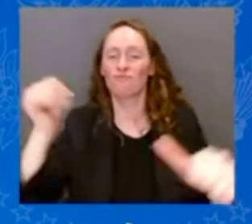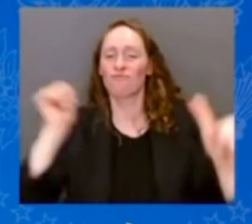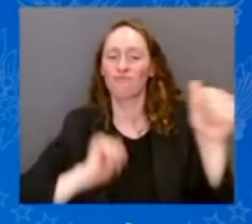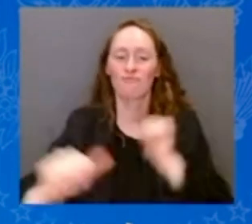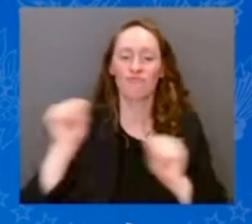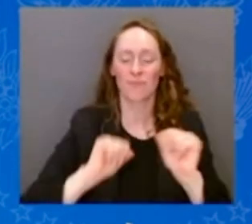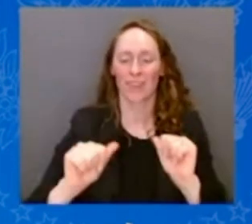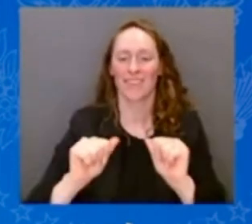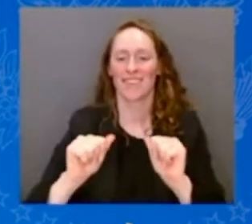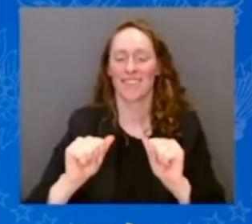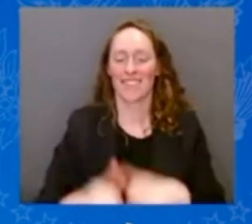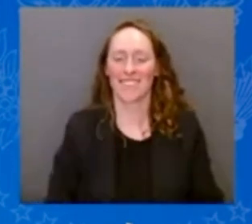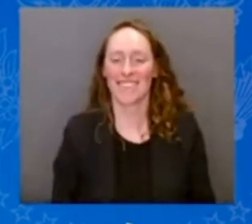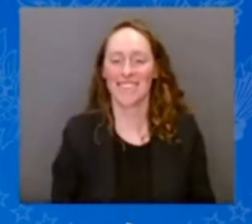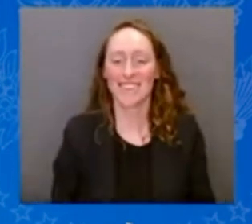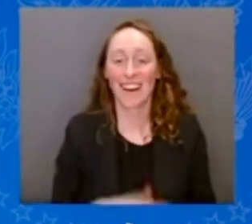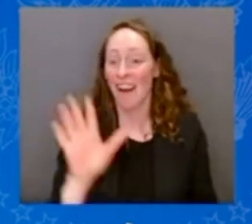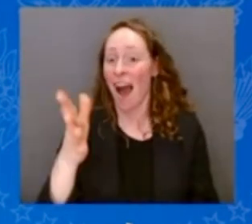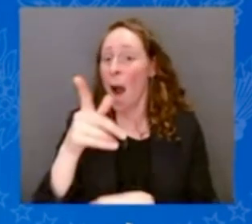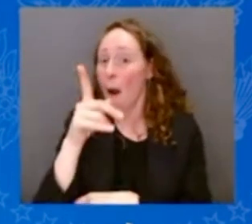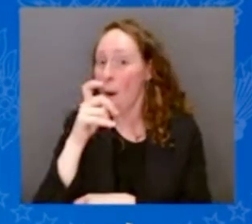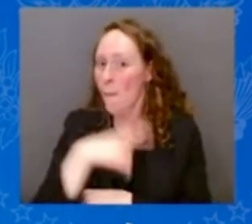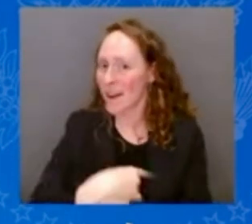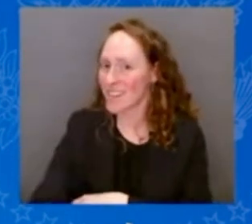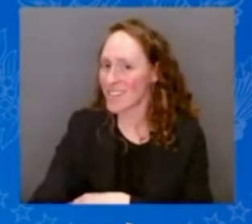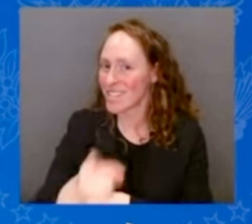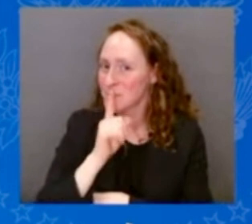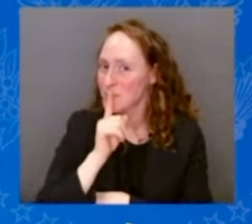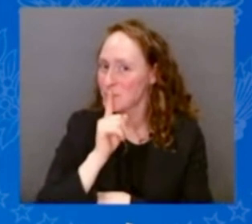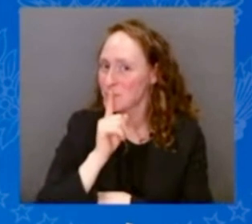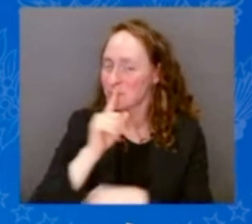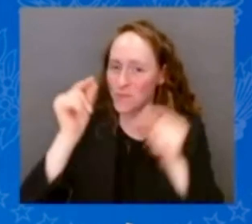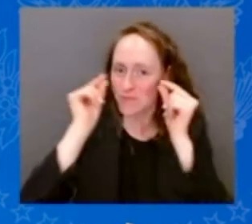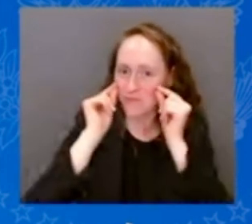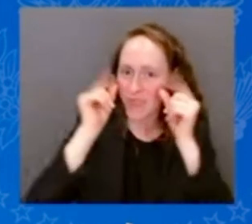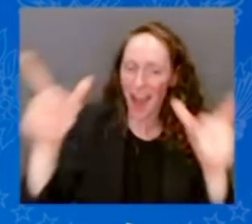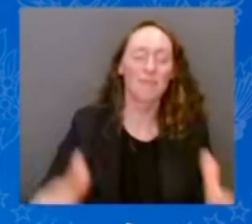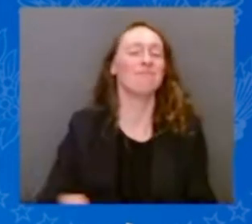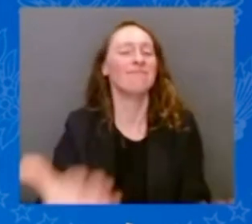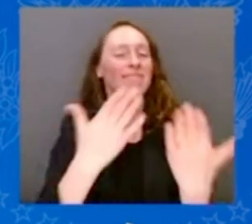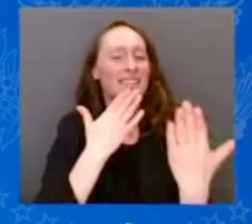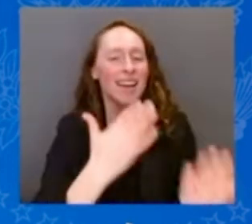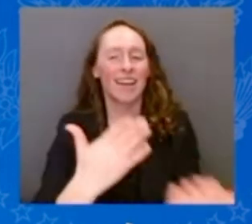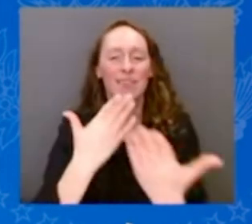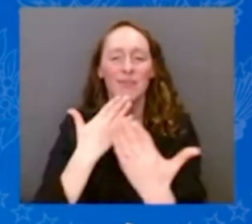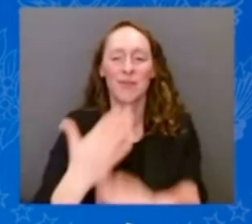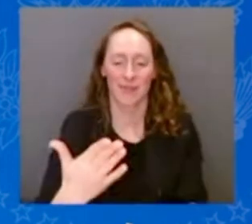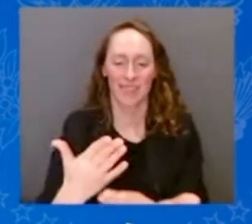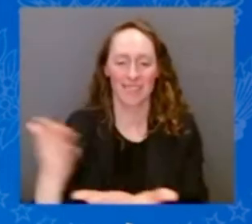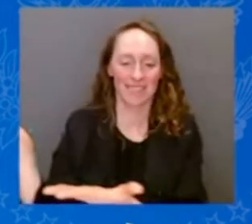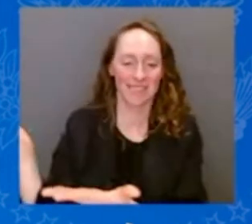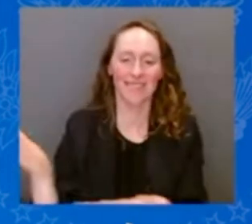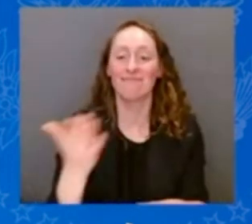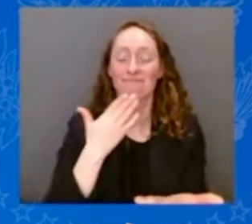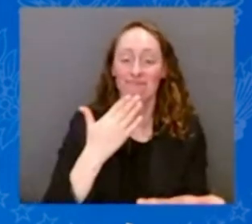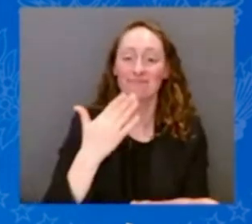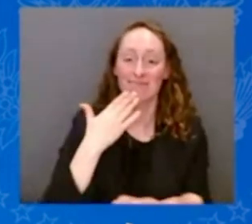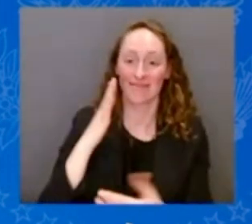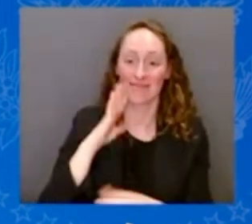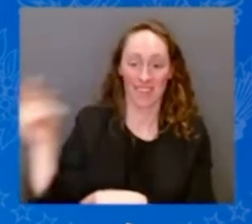but thank you, thank you, thank you all. Let's bring out somebody who Tom knows well. Thank you.